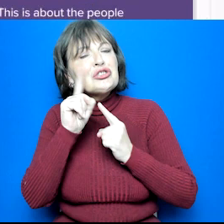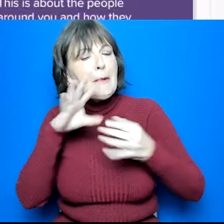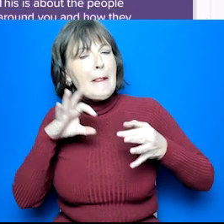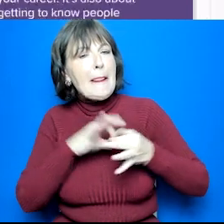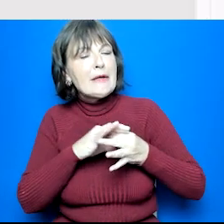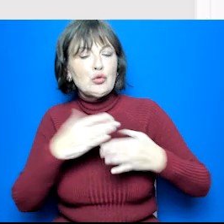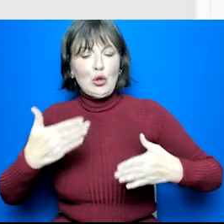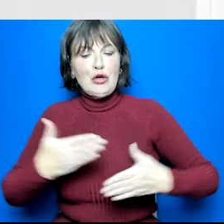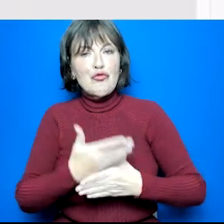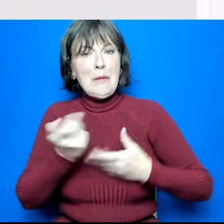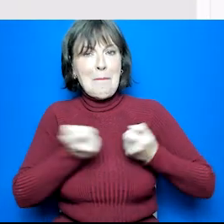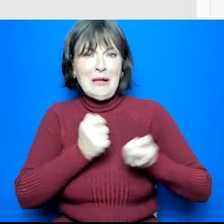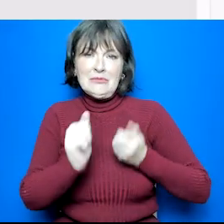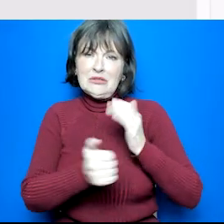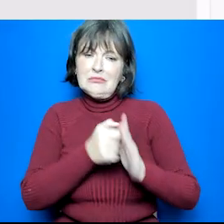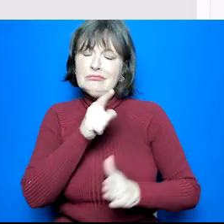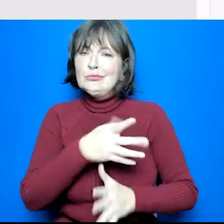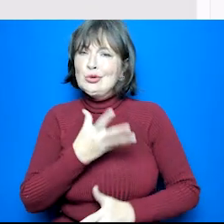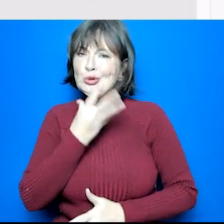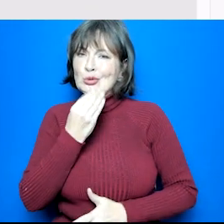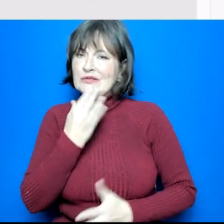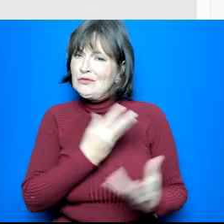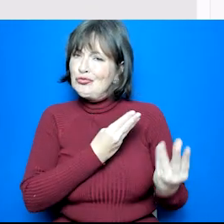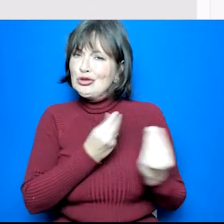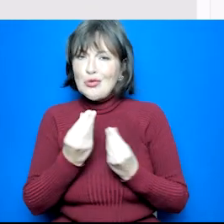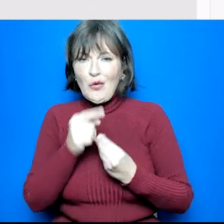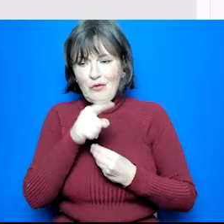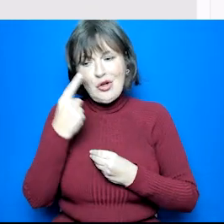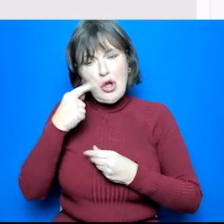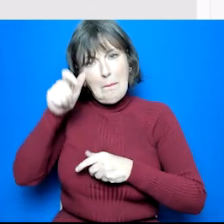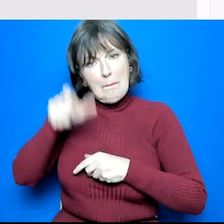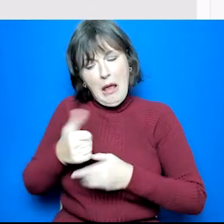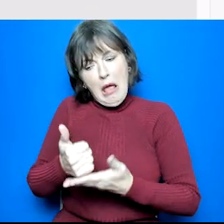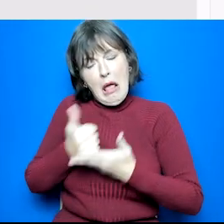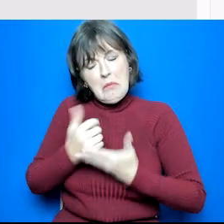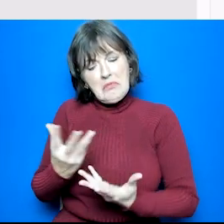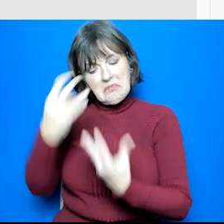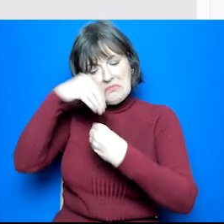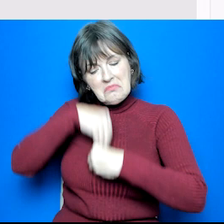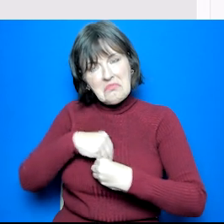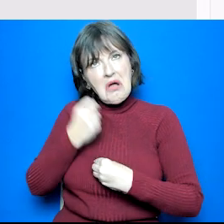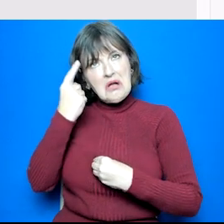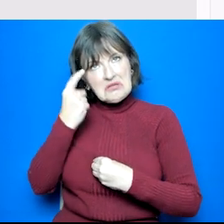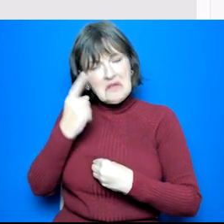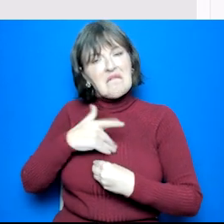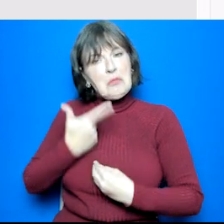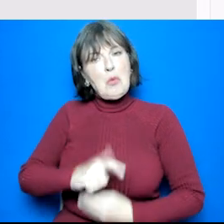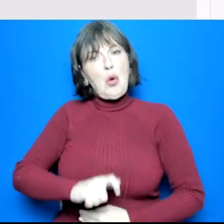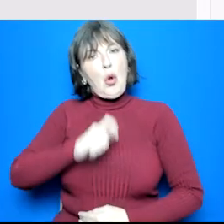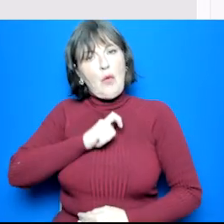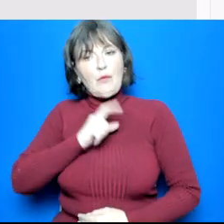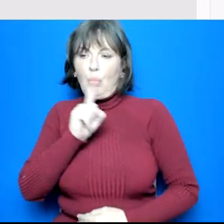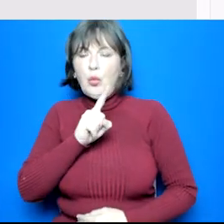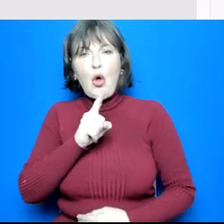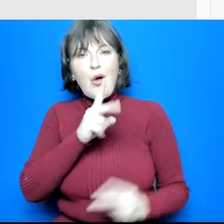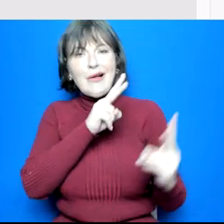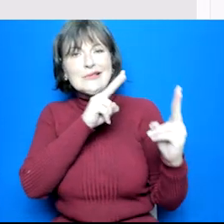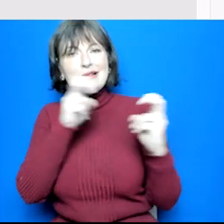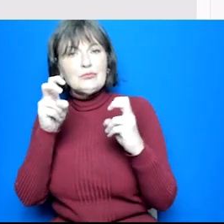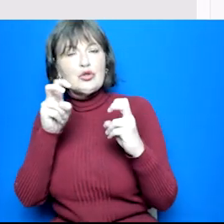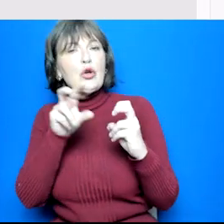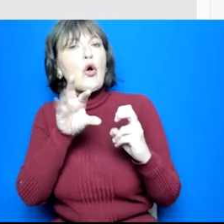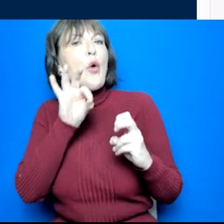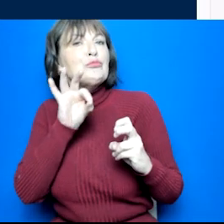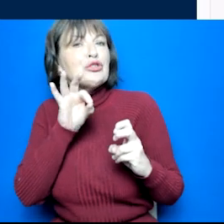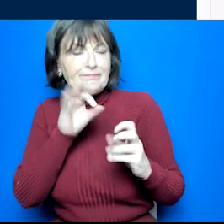management skills. This is a really useful resource to use with your young person to help with option choices. Let's go back now and click on the Option Choices tool